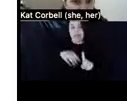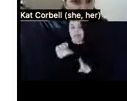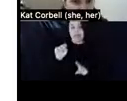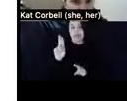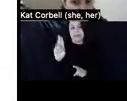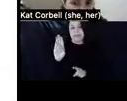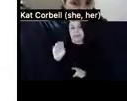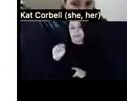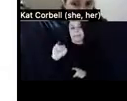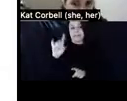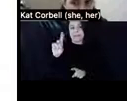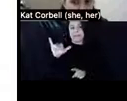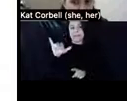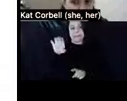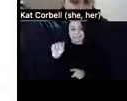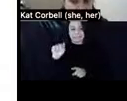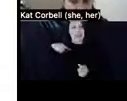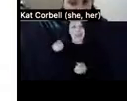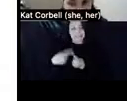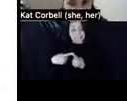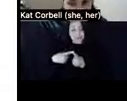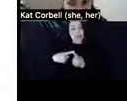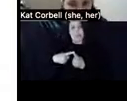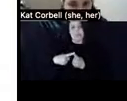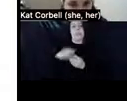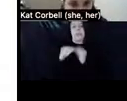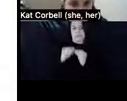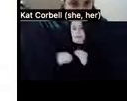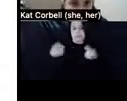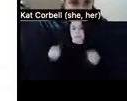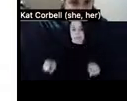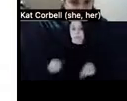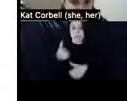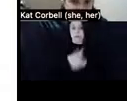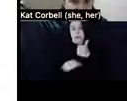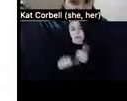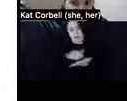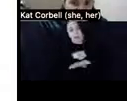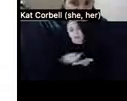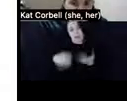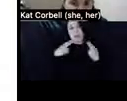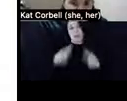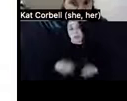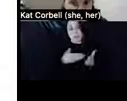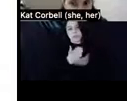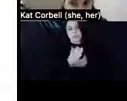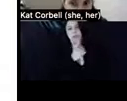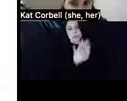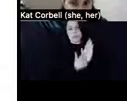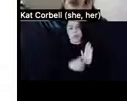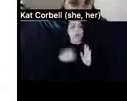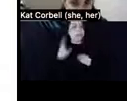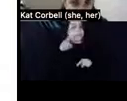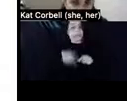New York City human rights law, tenants cannot receive fewer services or repairs than other tenants on the basis of their